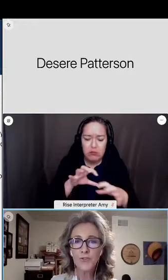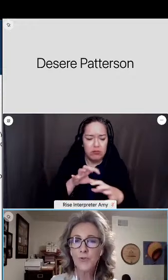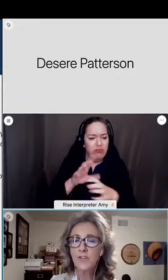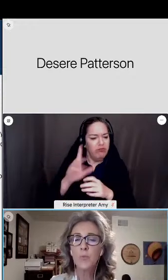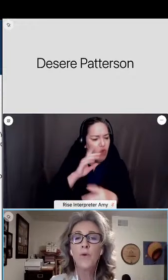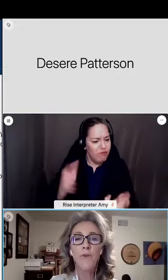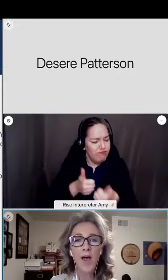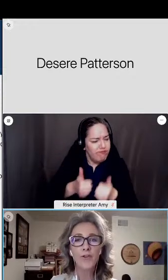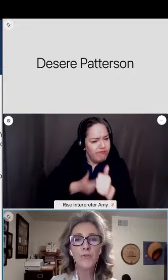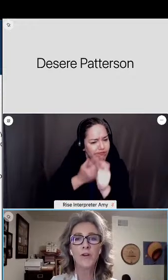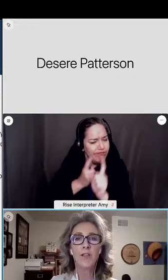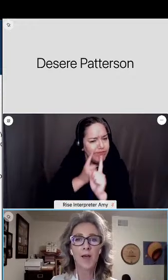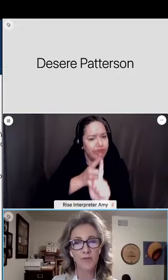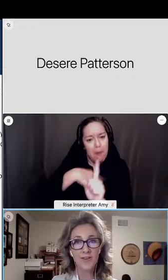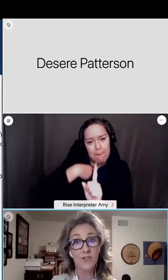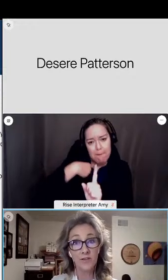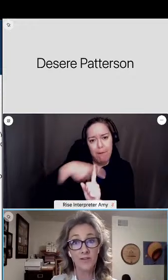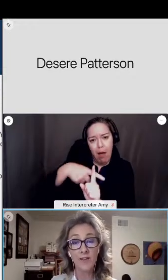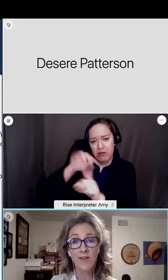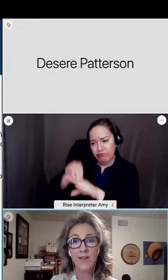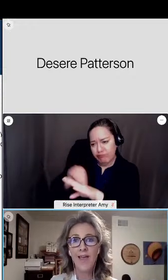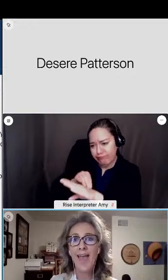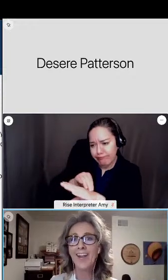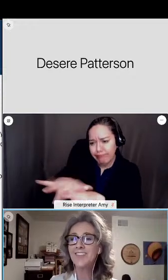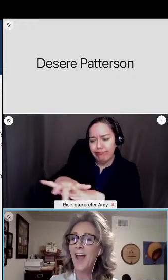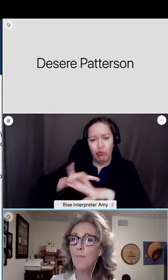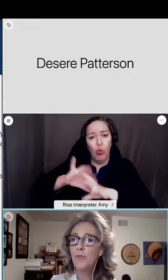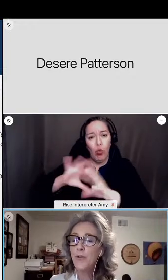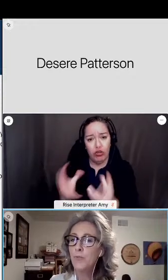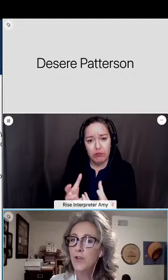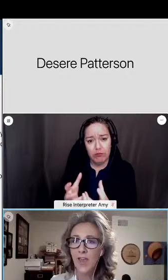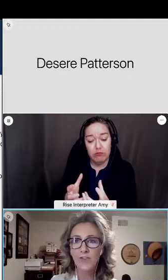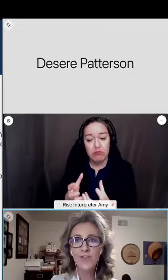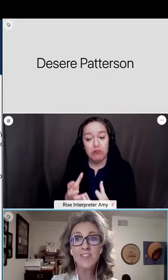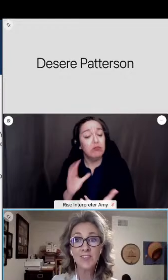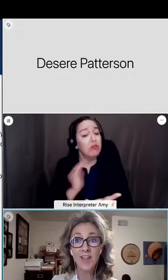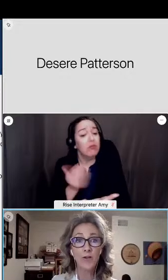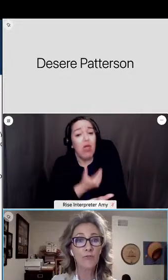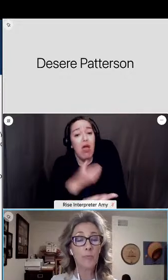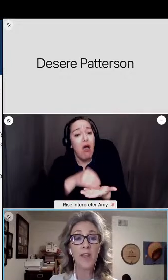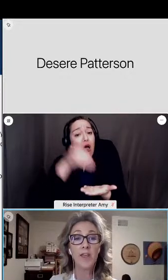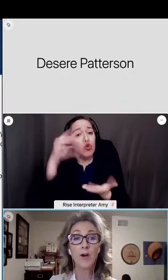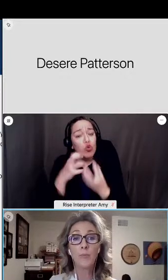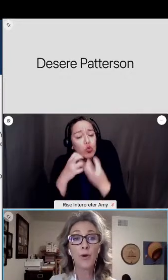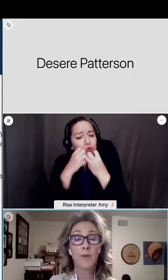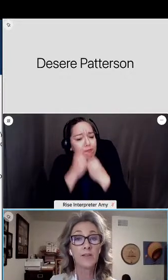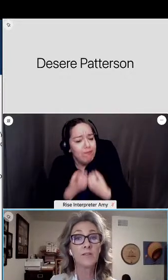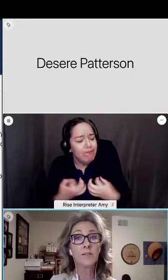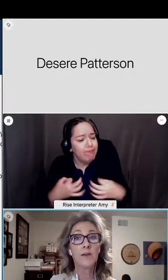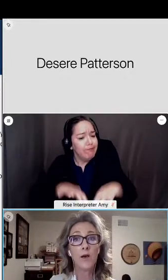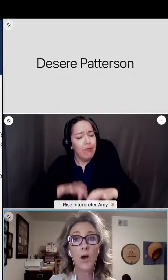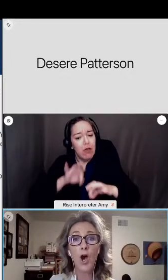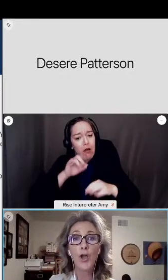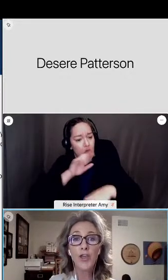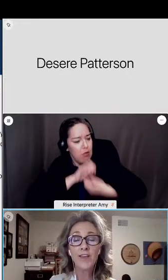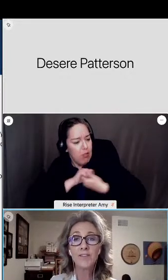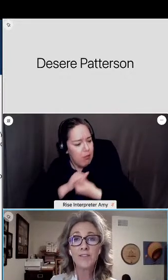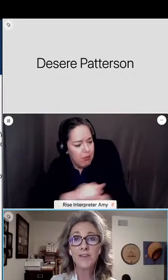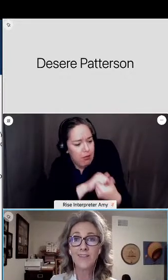Our students will value collaboration and adapt their communication style depending on purpose,